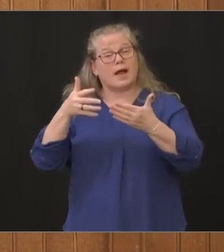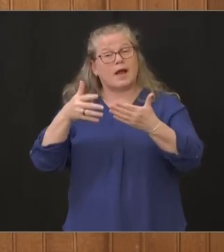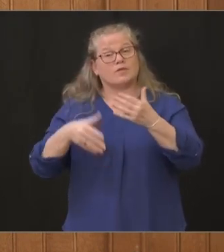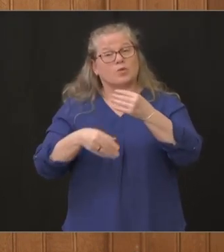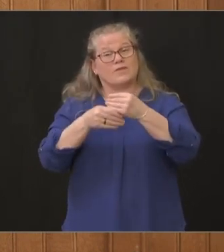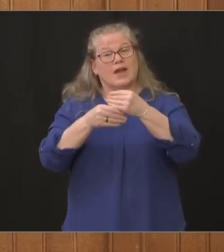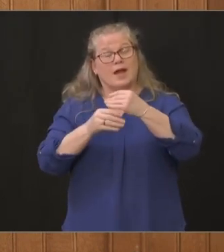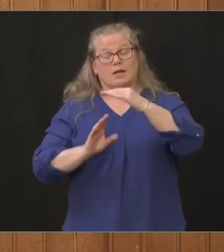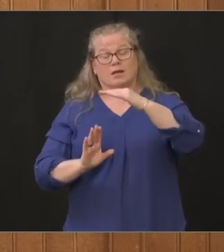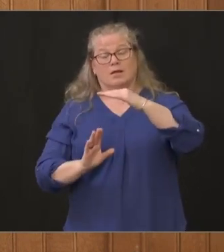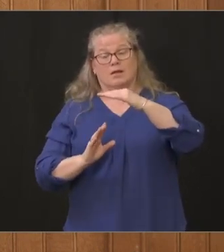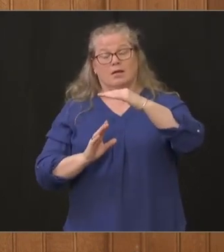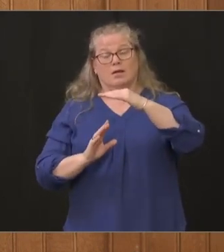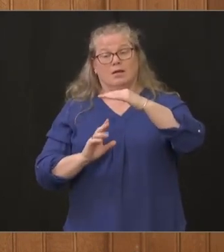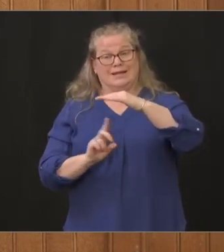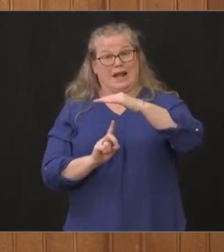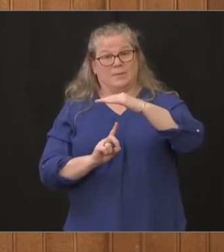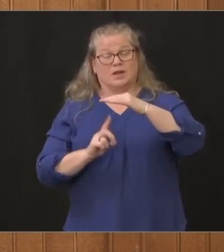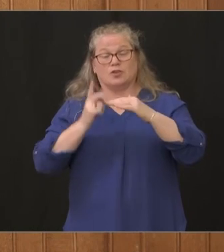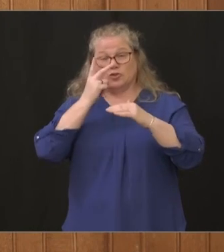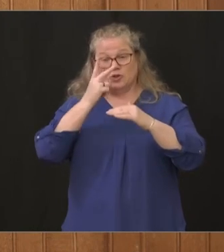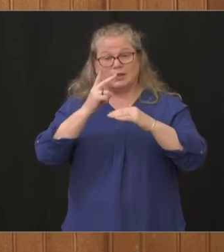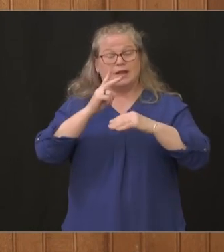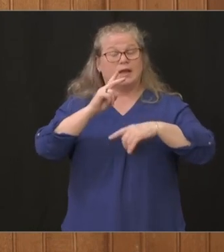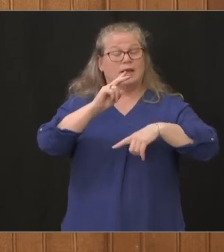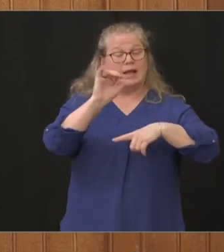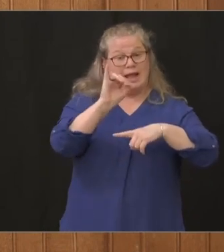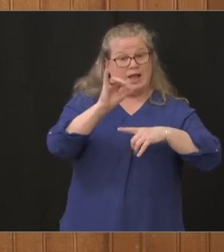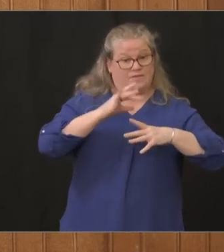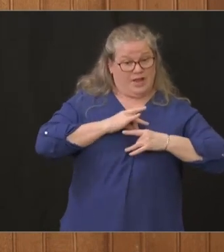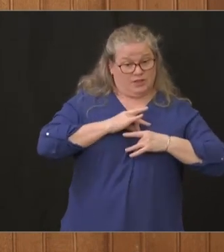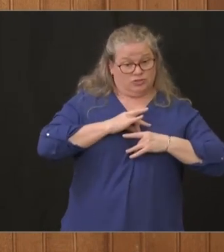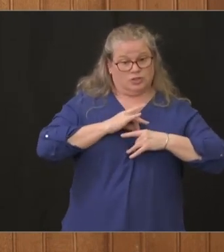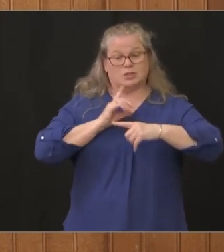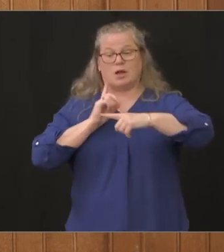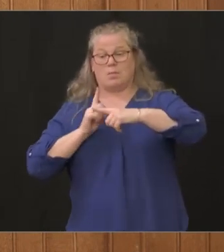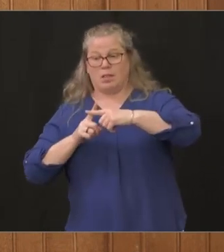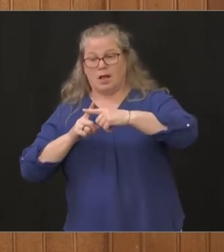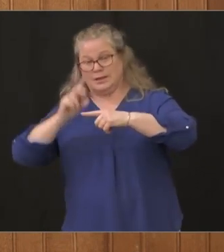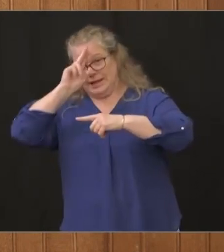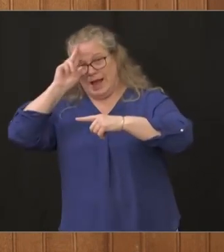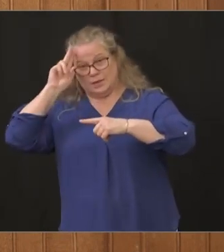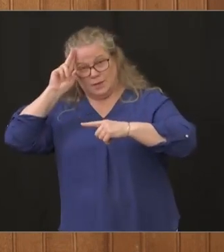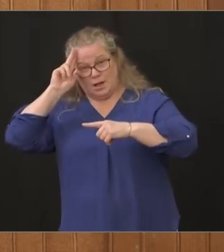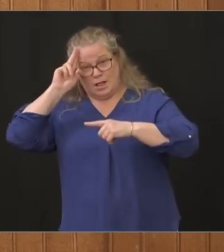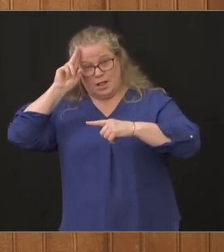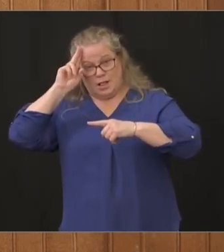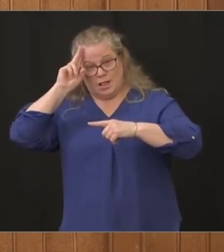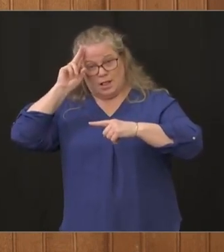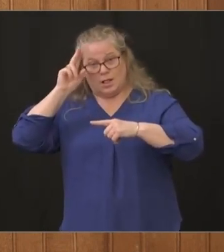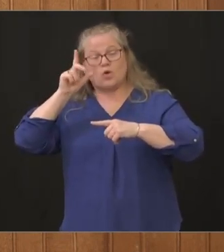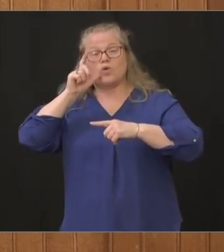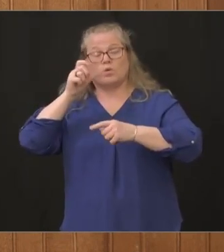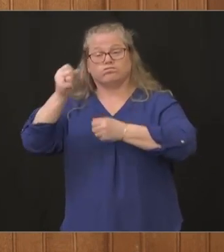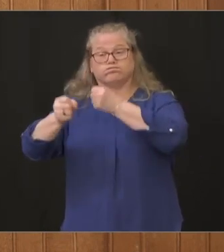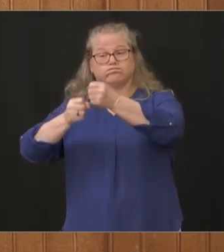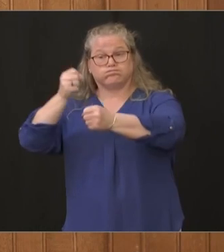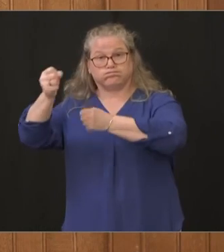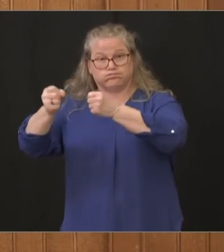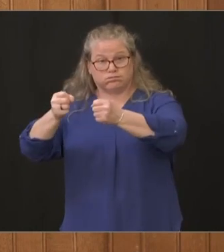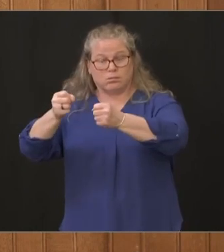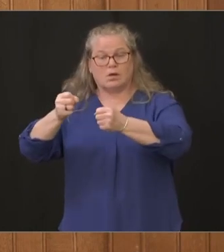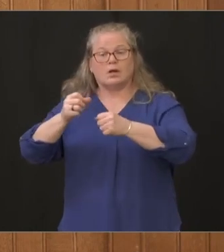both the infections and the hospitalizations on a per capita basis so rather than just in absolute terms we have enough uh